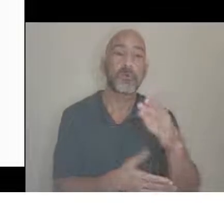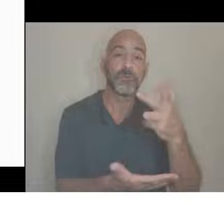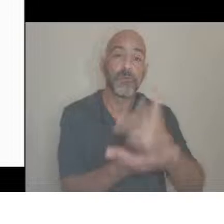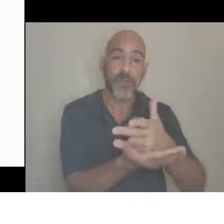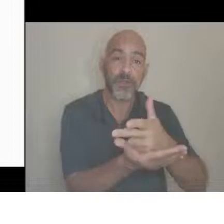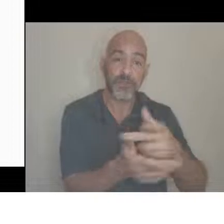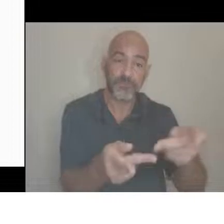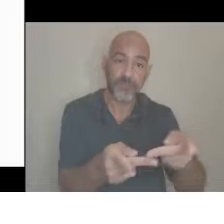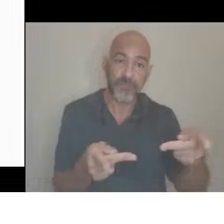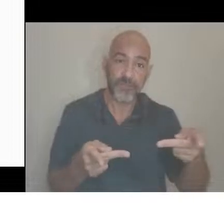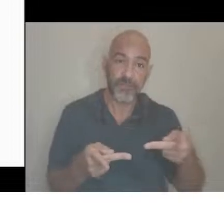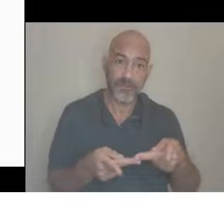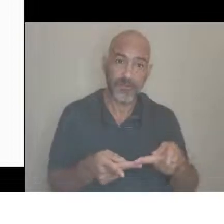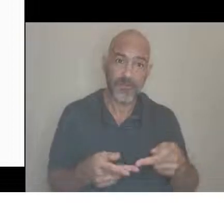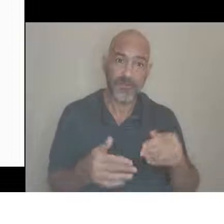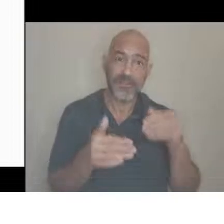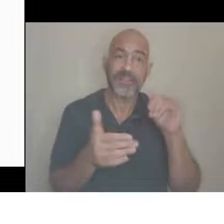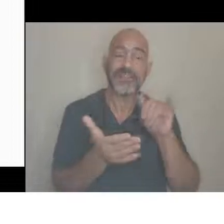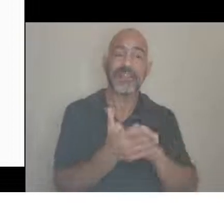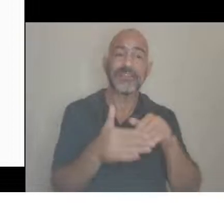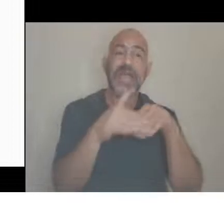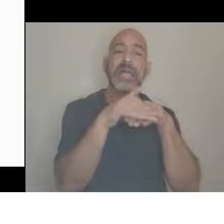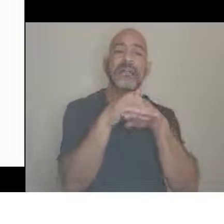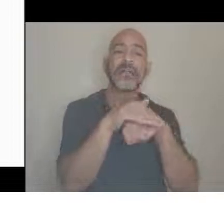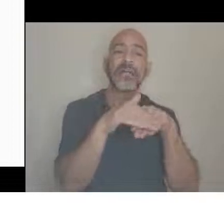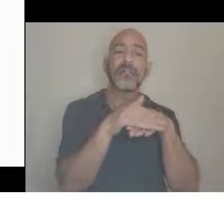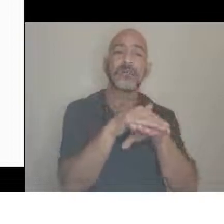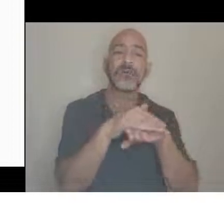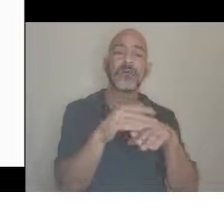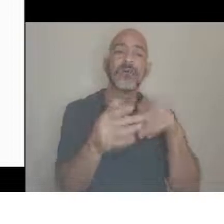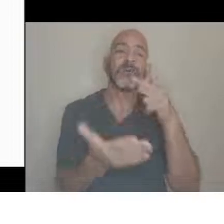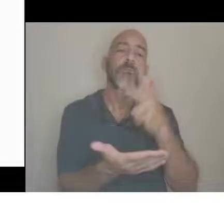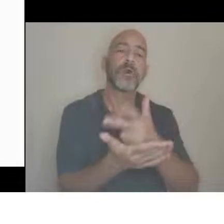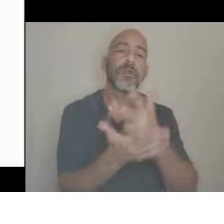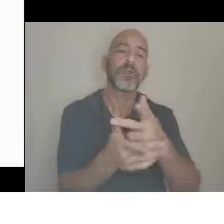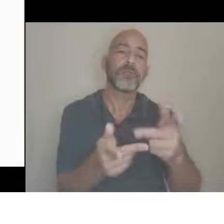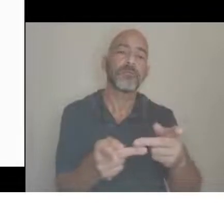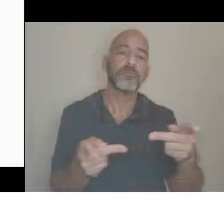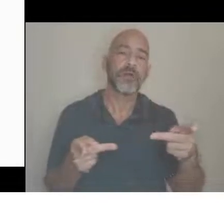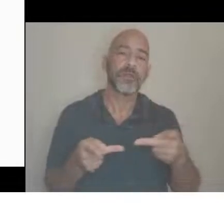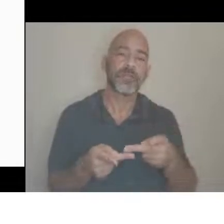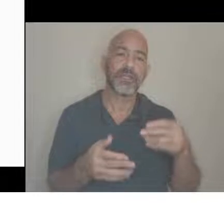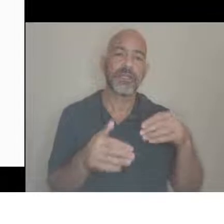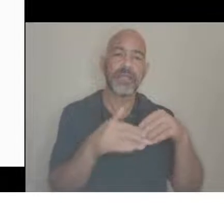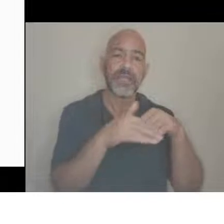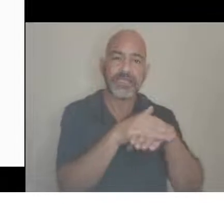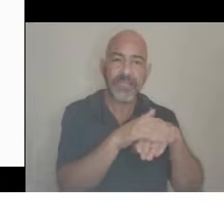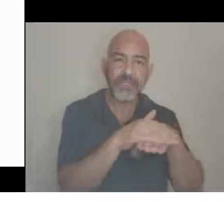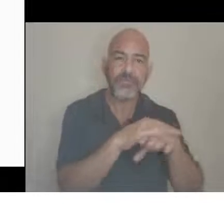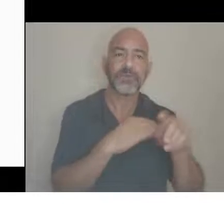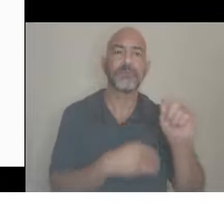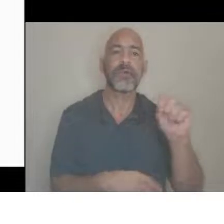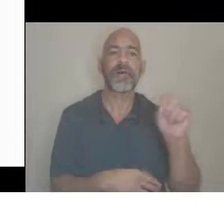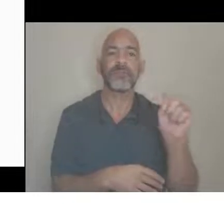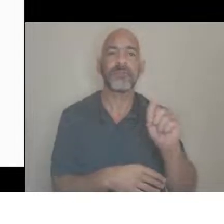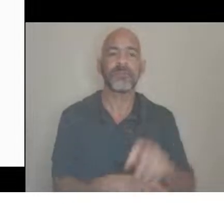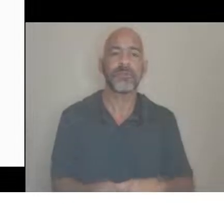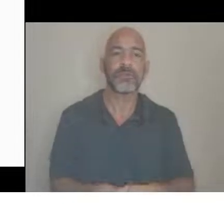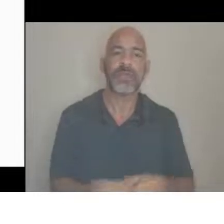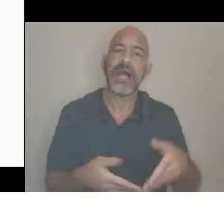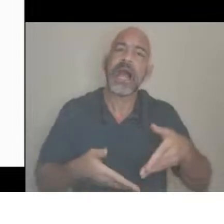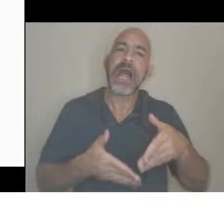accessible parking spots or accessible bathrooms because they allow